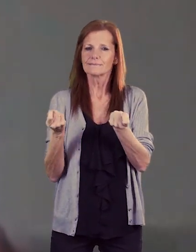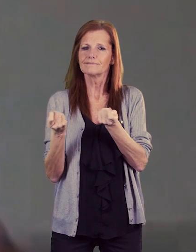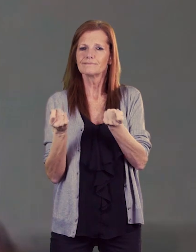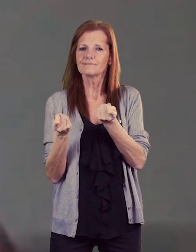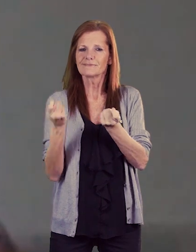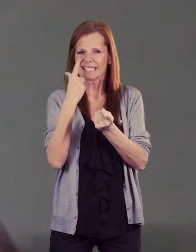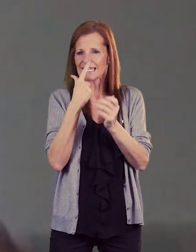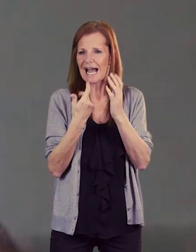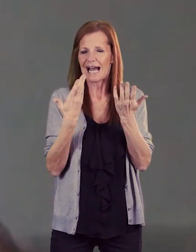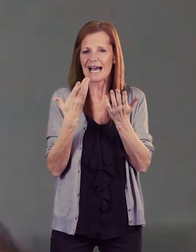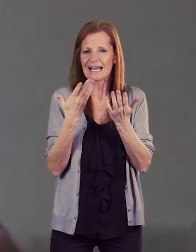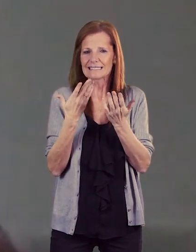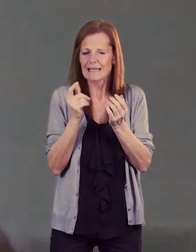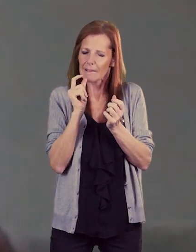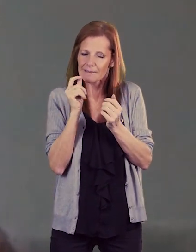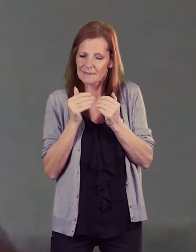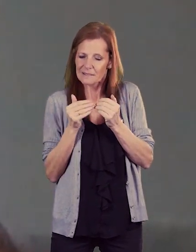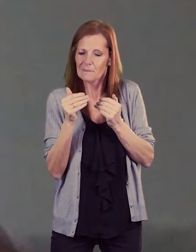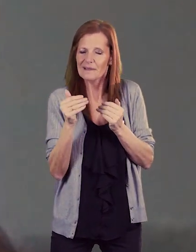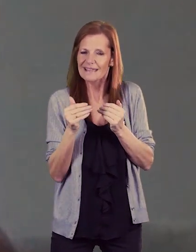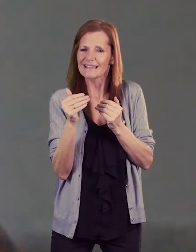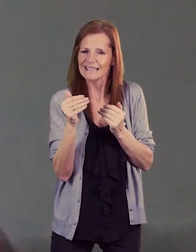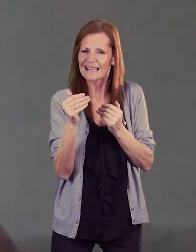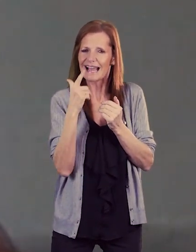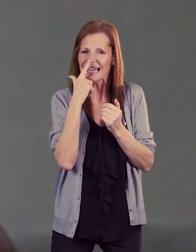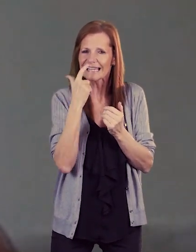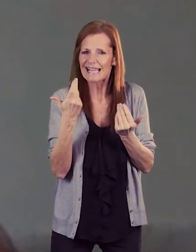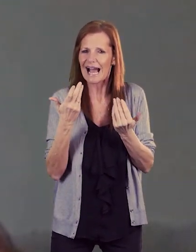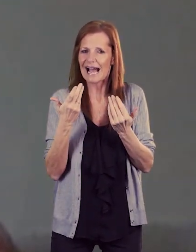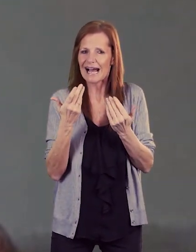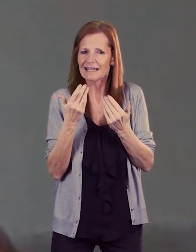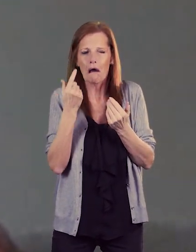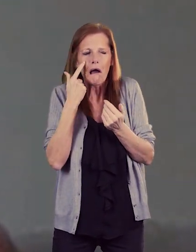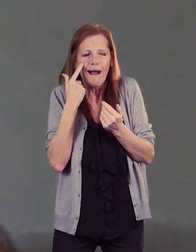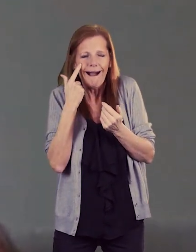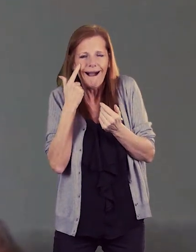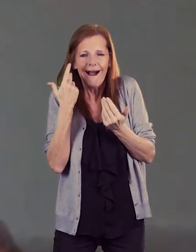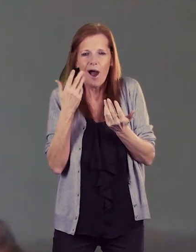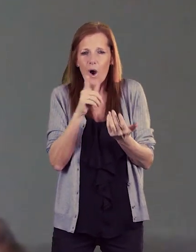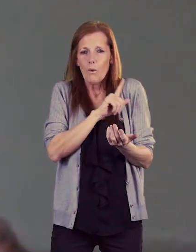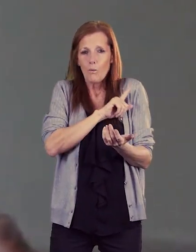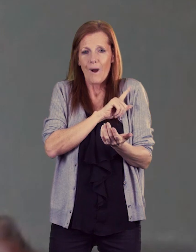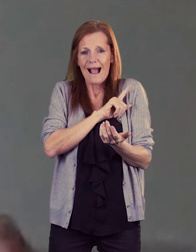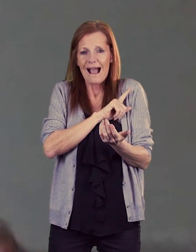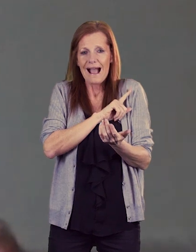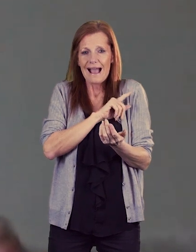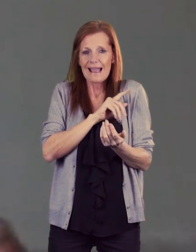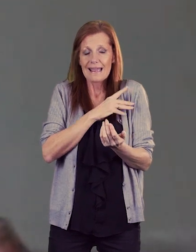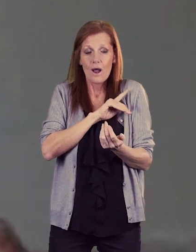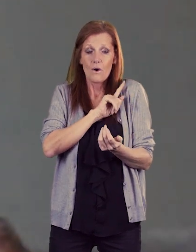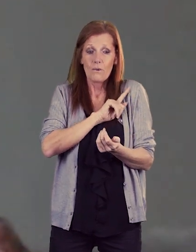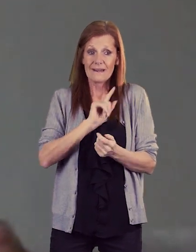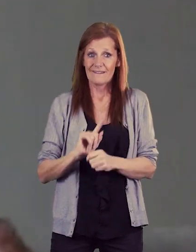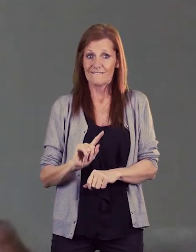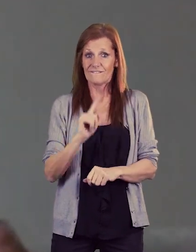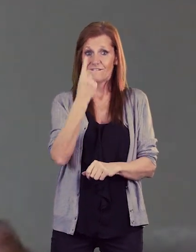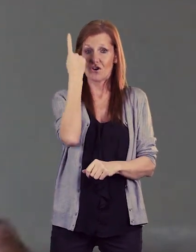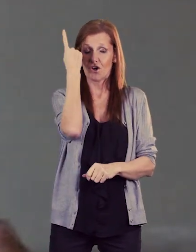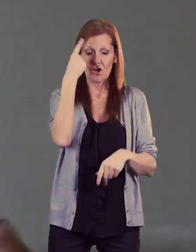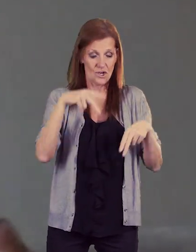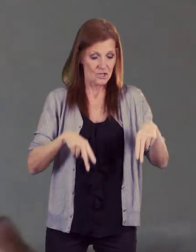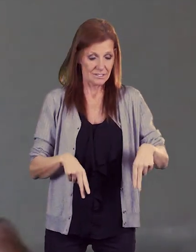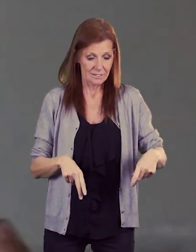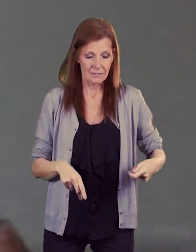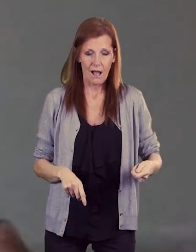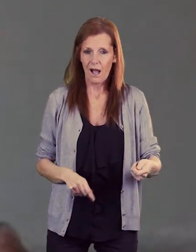so you can just go out that little bit further and try this a little bit more things because when I first started using a guide